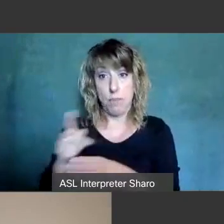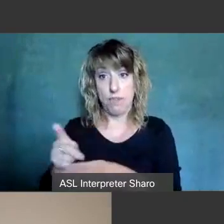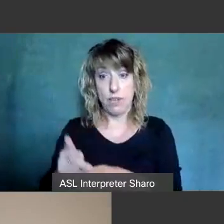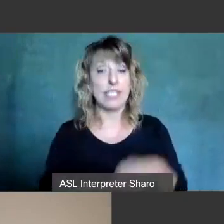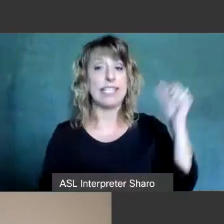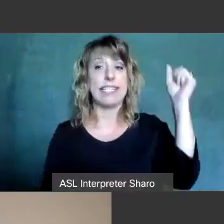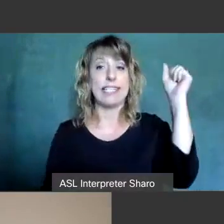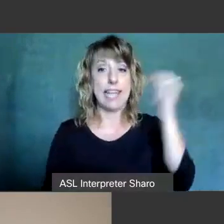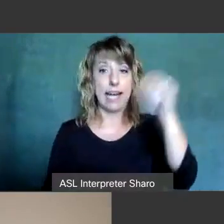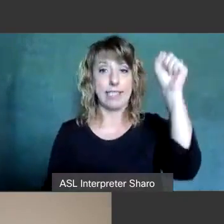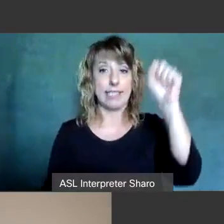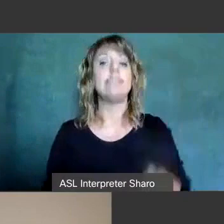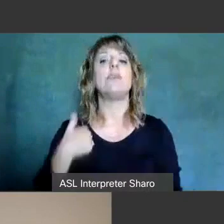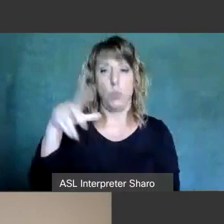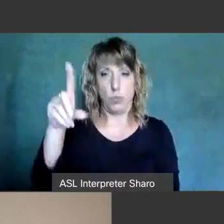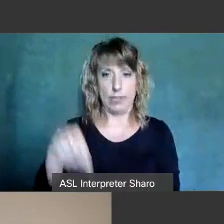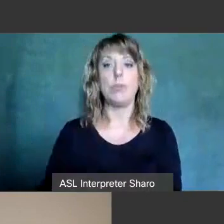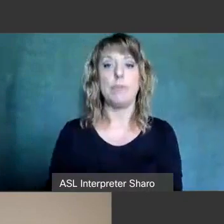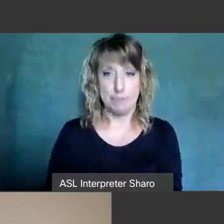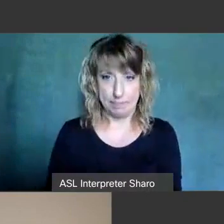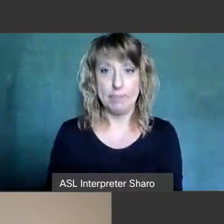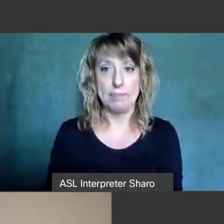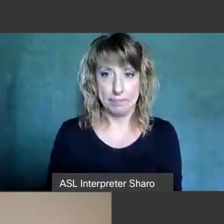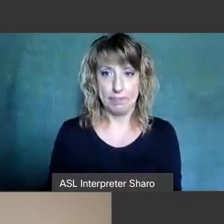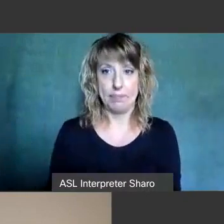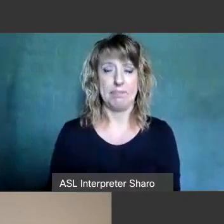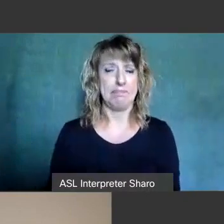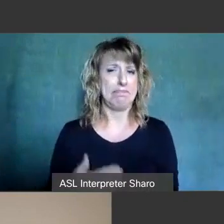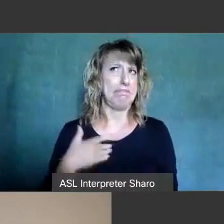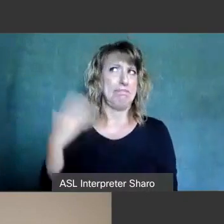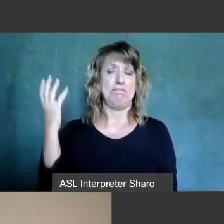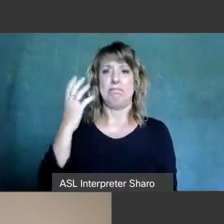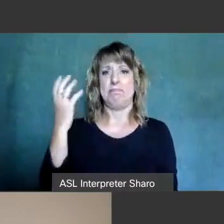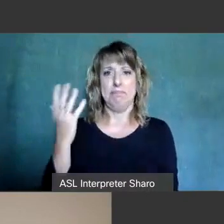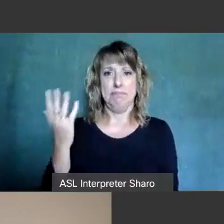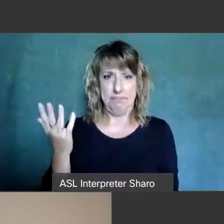we certainly do we have trained oh my gosh